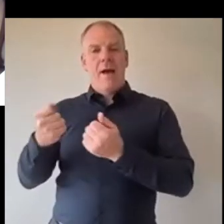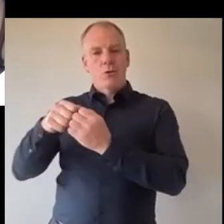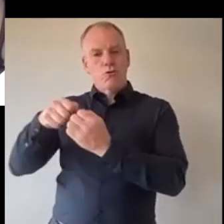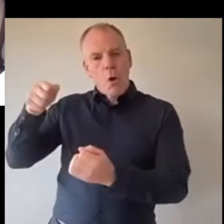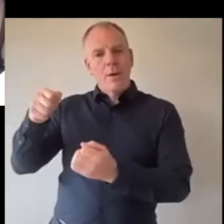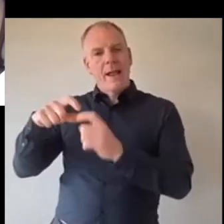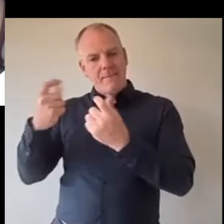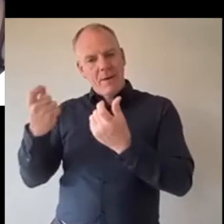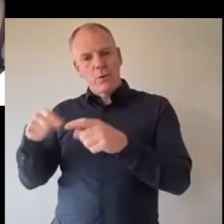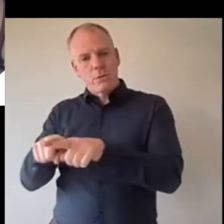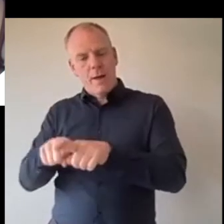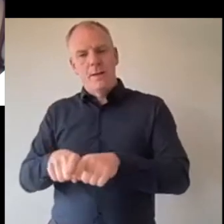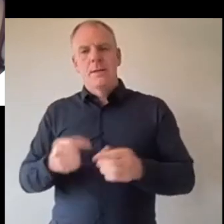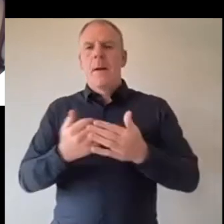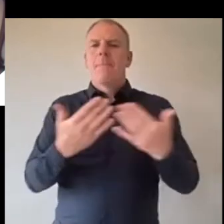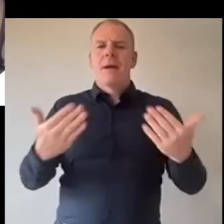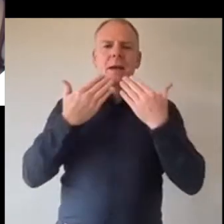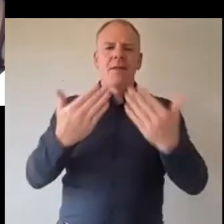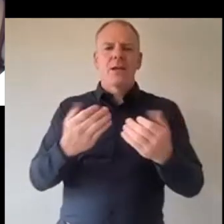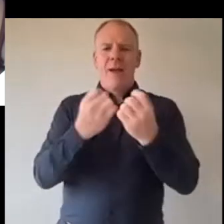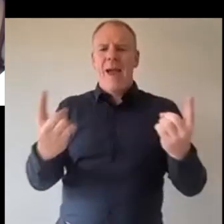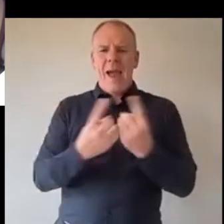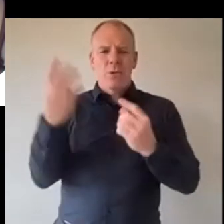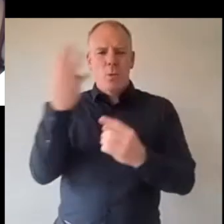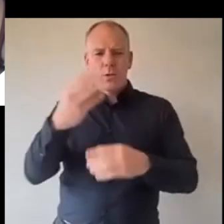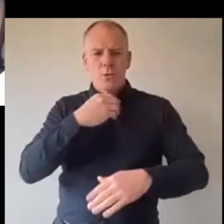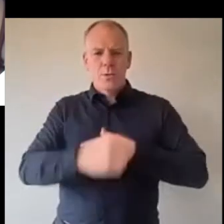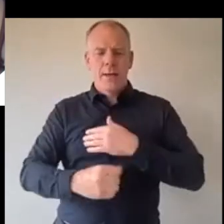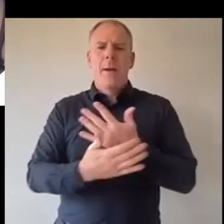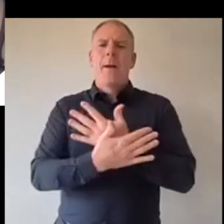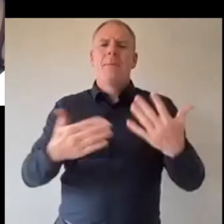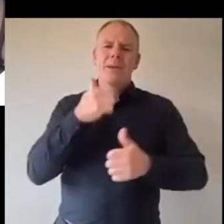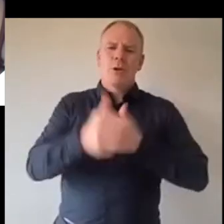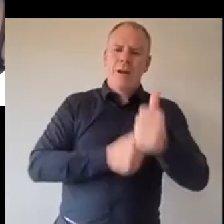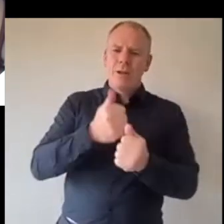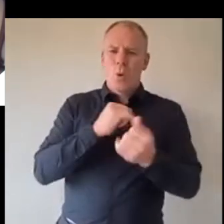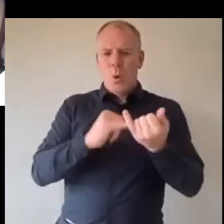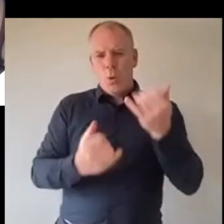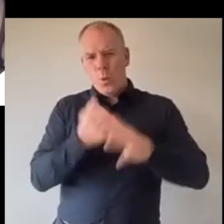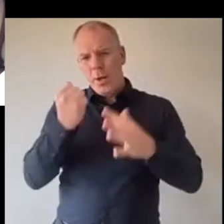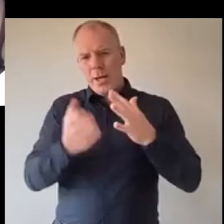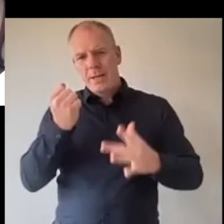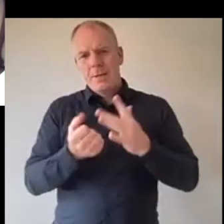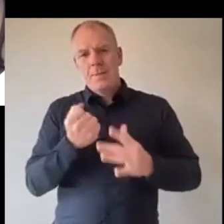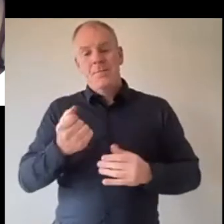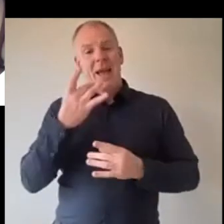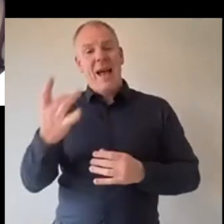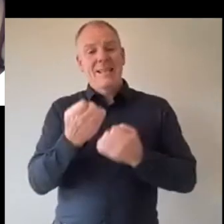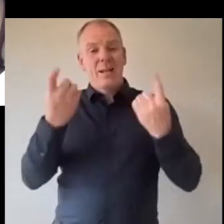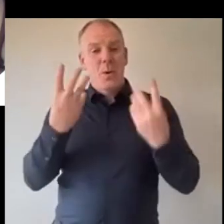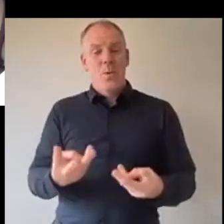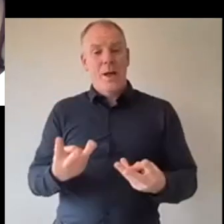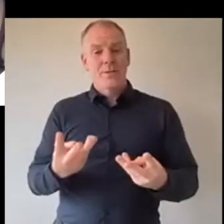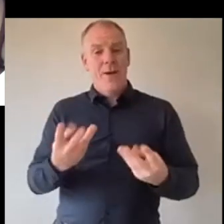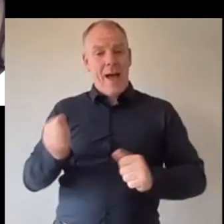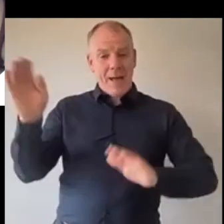well and I want to say a big uh thank you to everyone who joined the call a massive congratulations to all the winners I asked early on if anyone wants to give